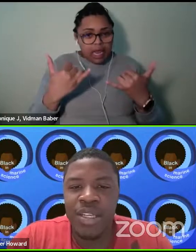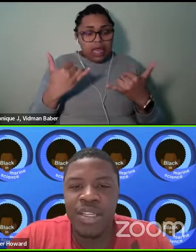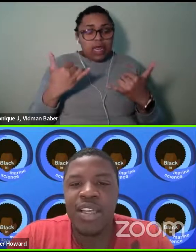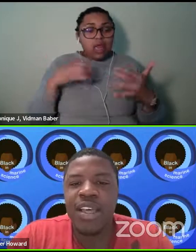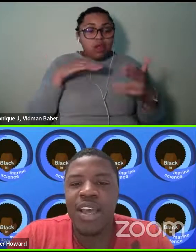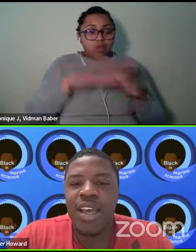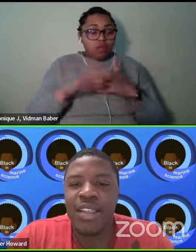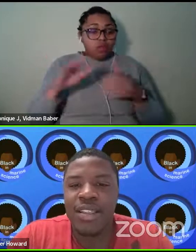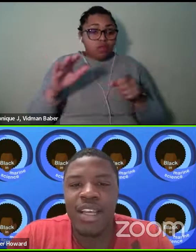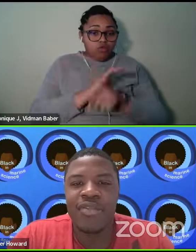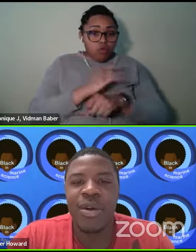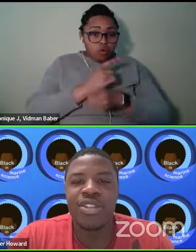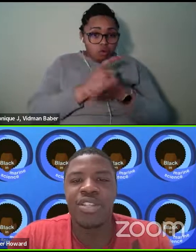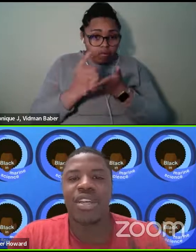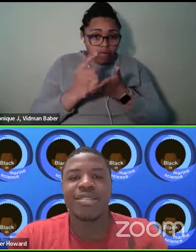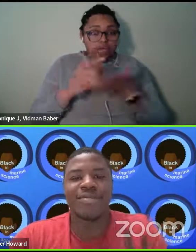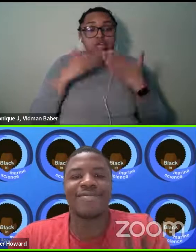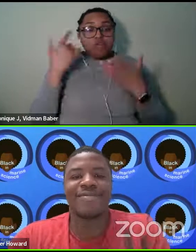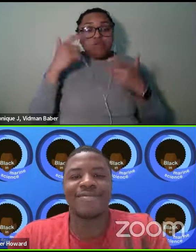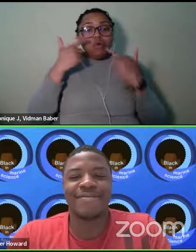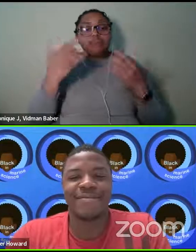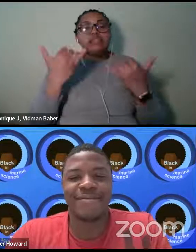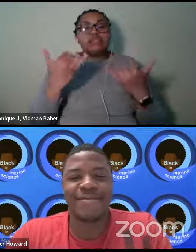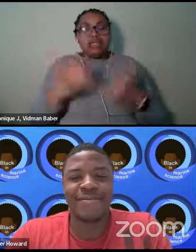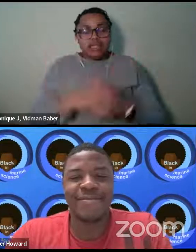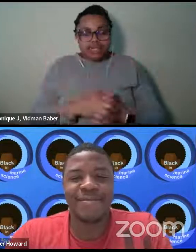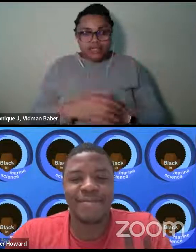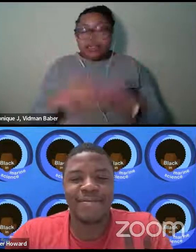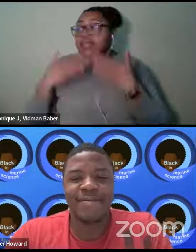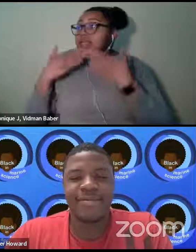rest of the week. And thanks for watching today. Thank you.